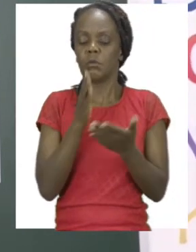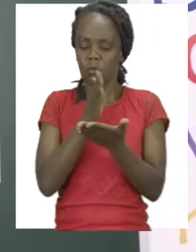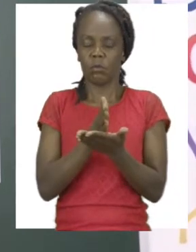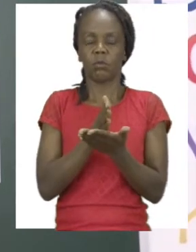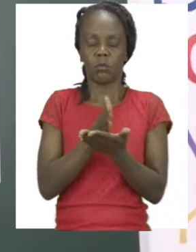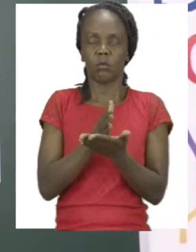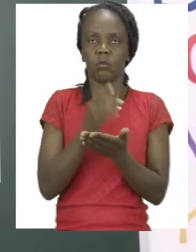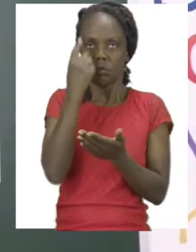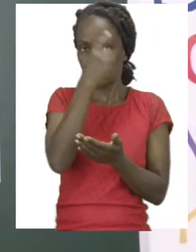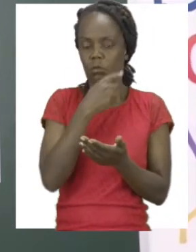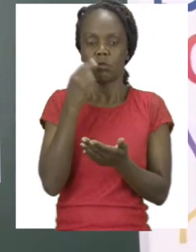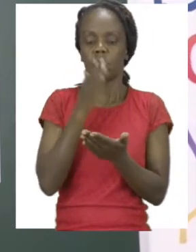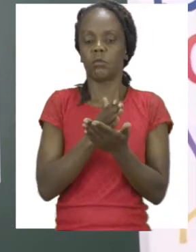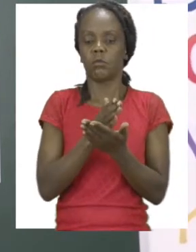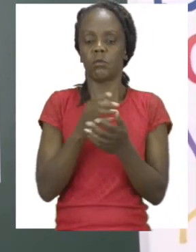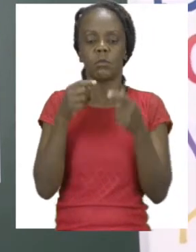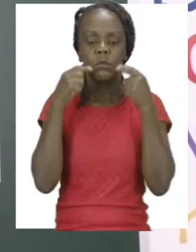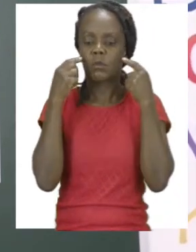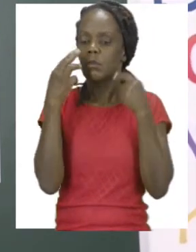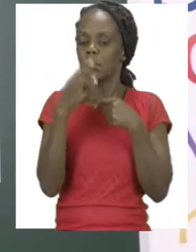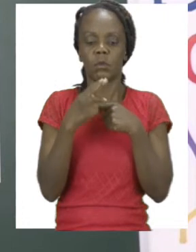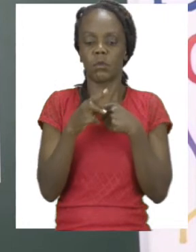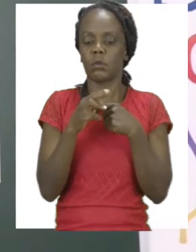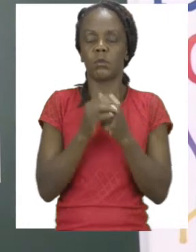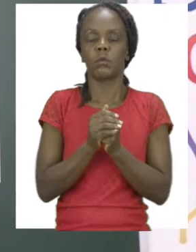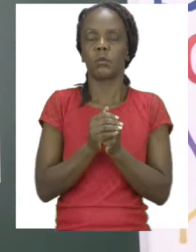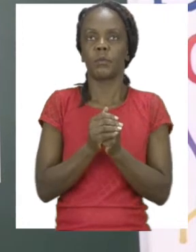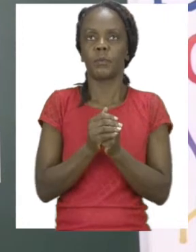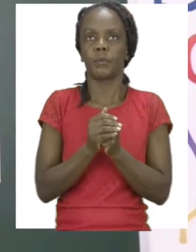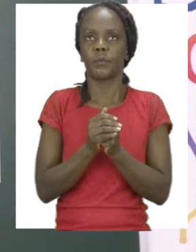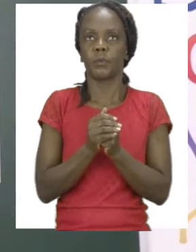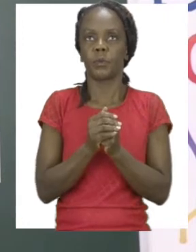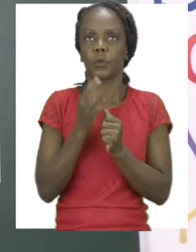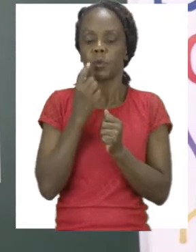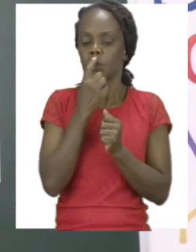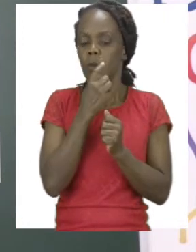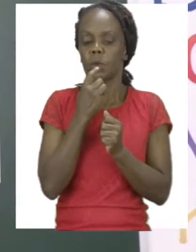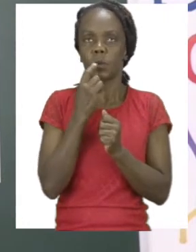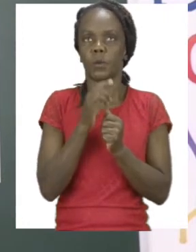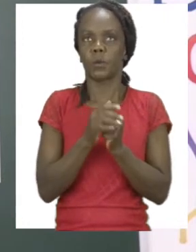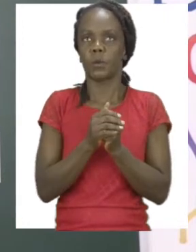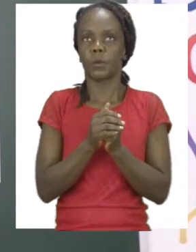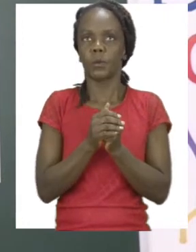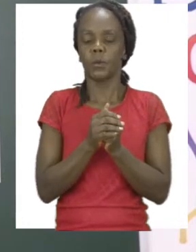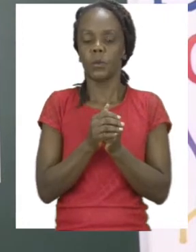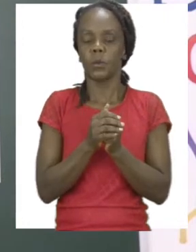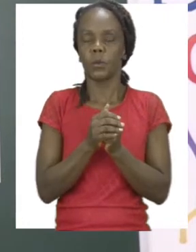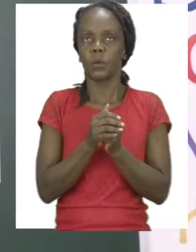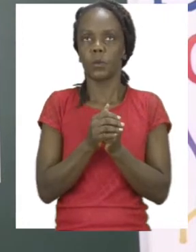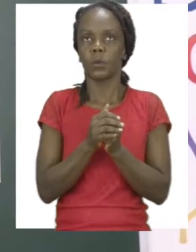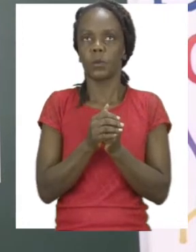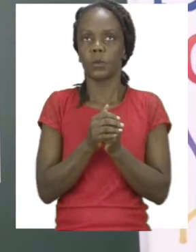So means there's no smiles. It's not a frown. Remember, when it's a frown, your face goes. But